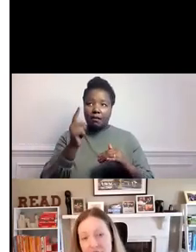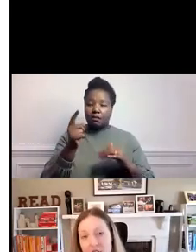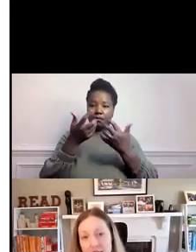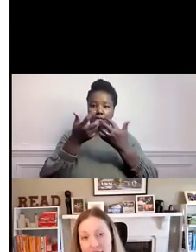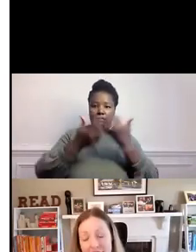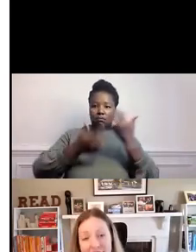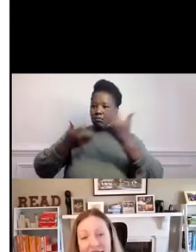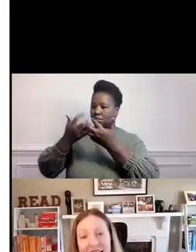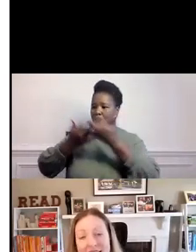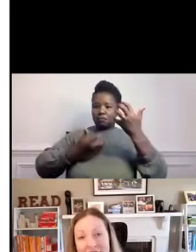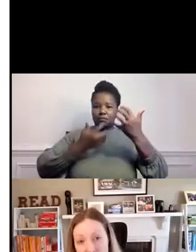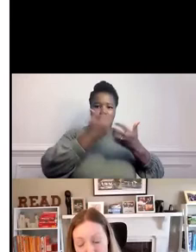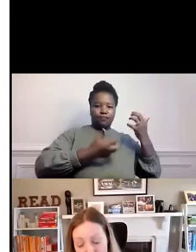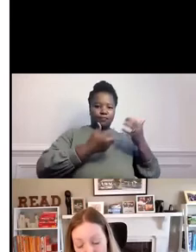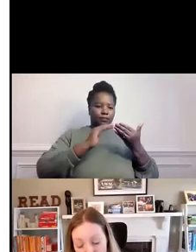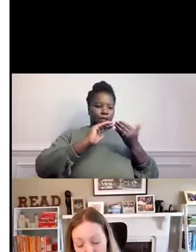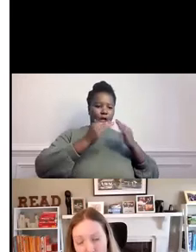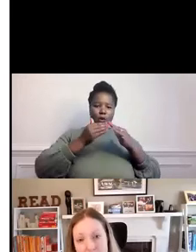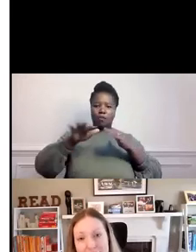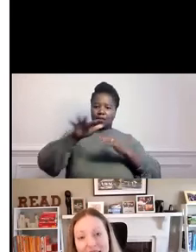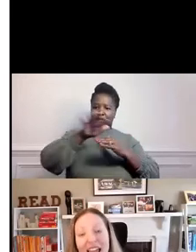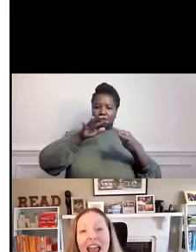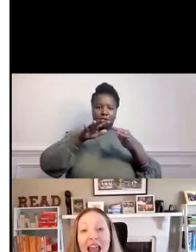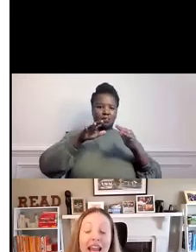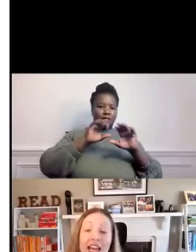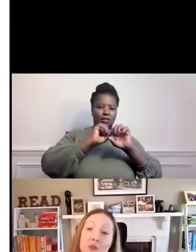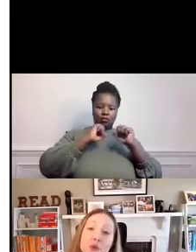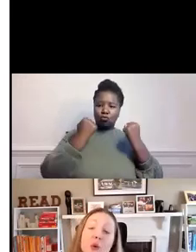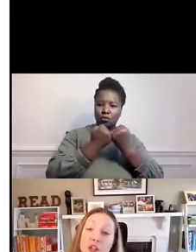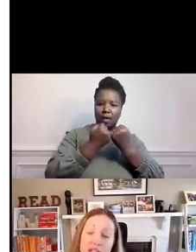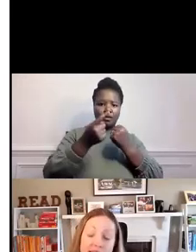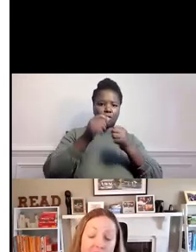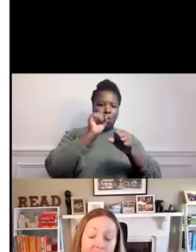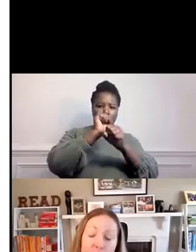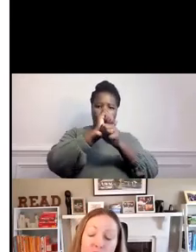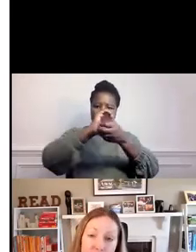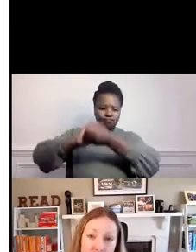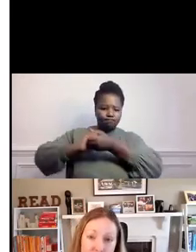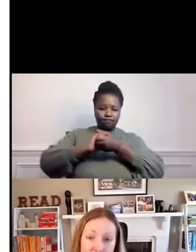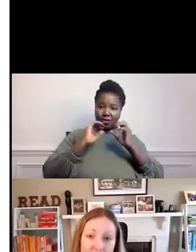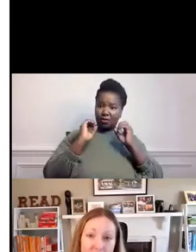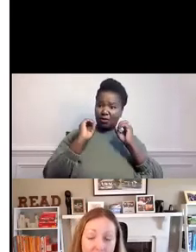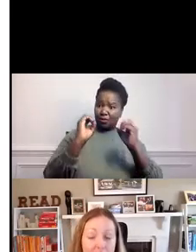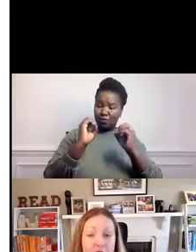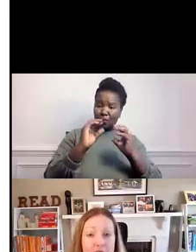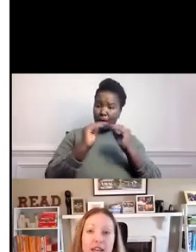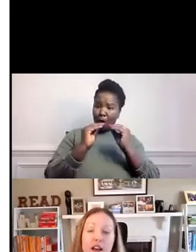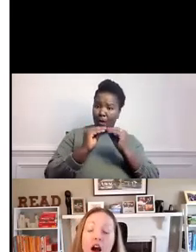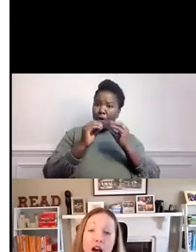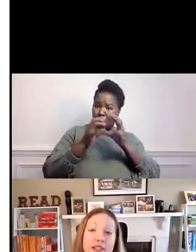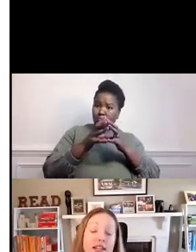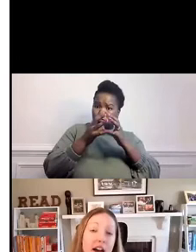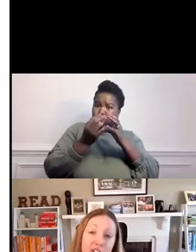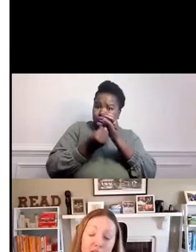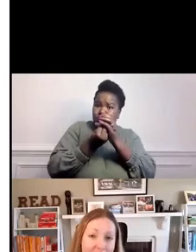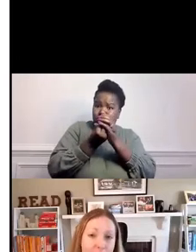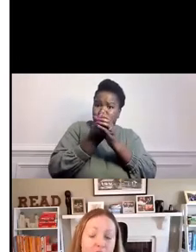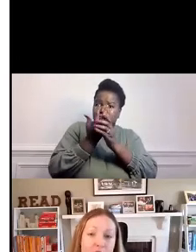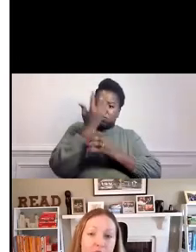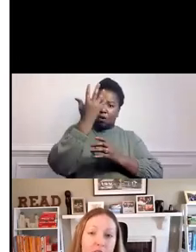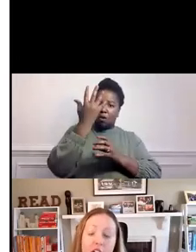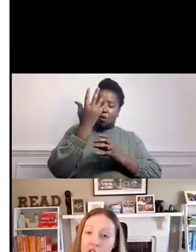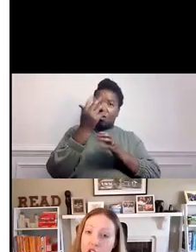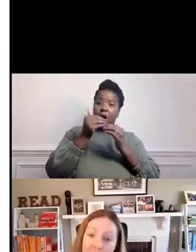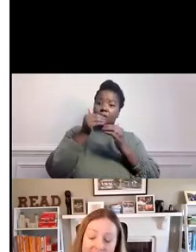divisions in our society continue to grow worse, and we were to see a resurgence of the virus that caused another